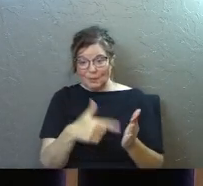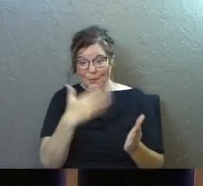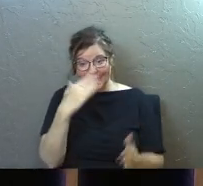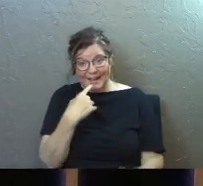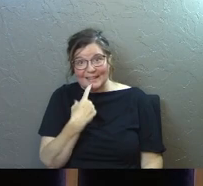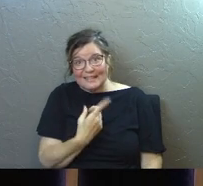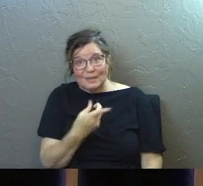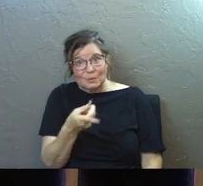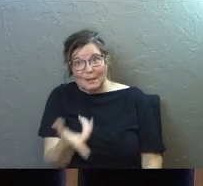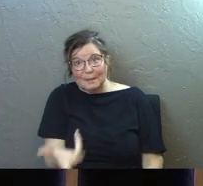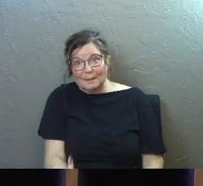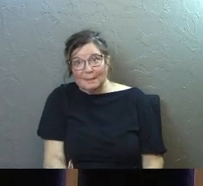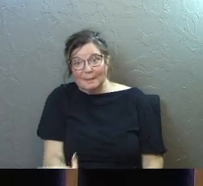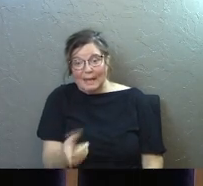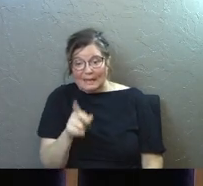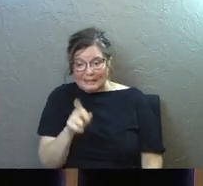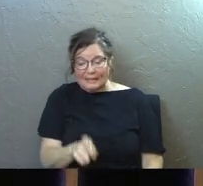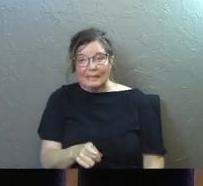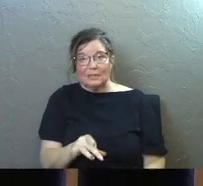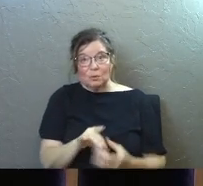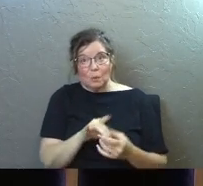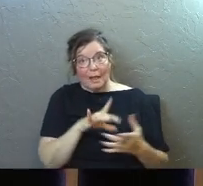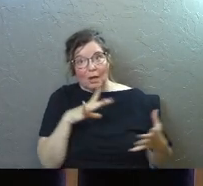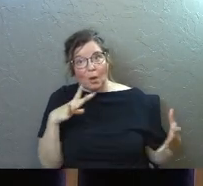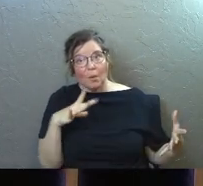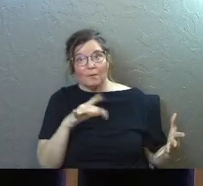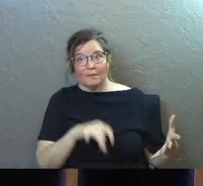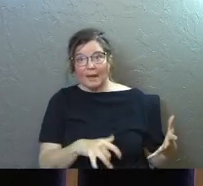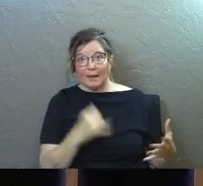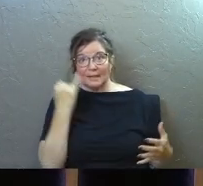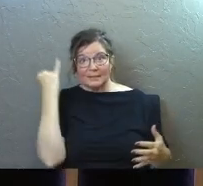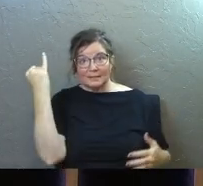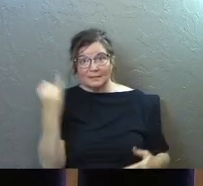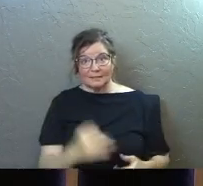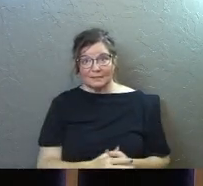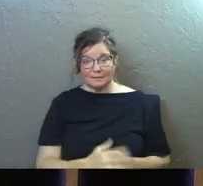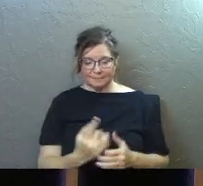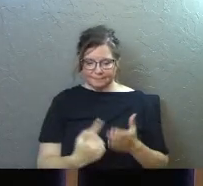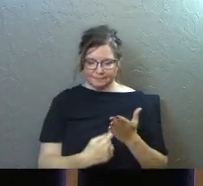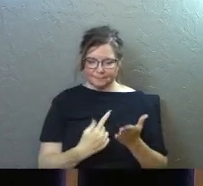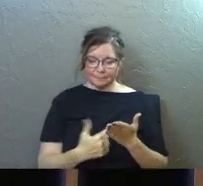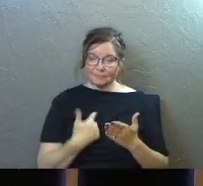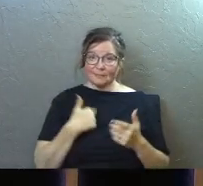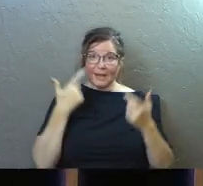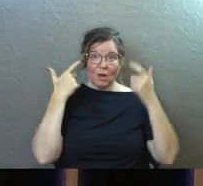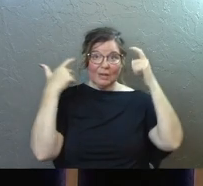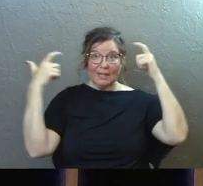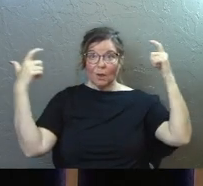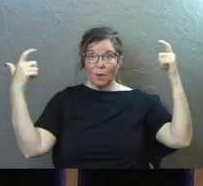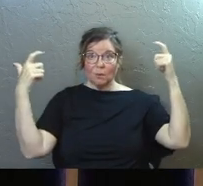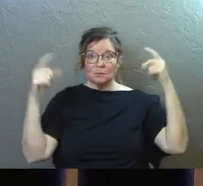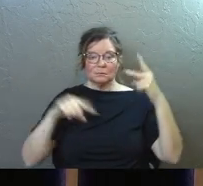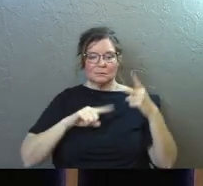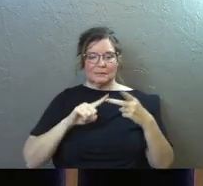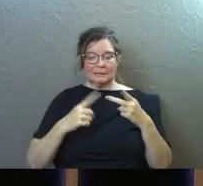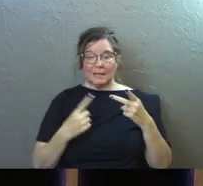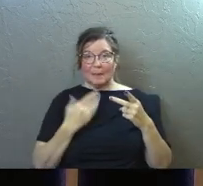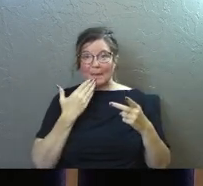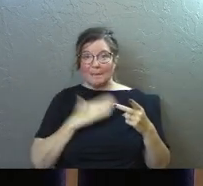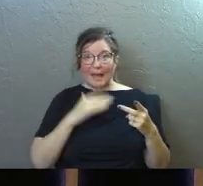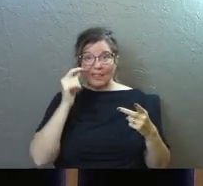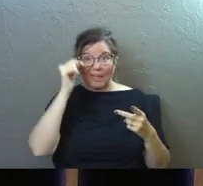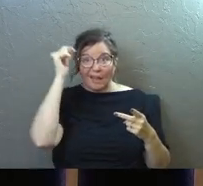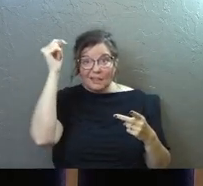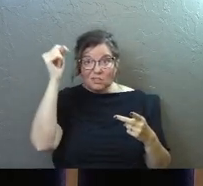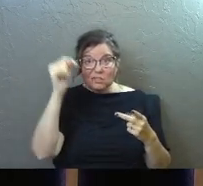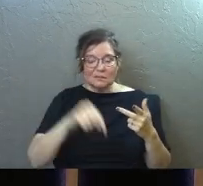what God had said to him. And he needed to let go of the thing. And sometimes it's our ego is wrapped up in it. Sometimes bad theology